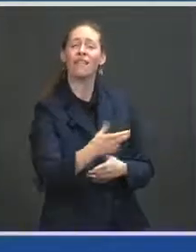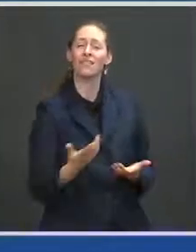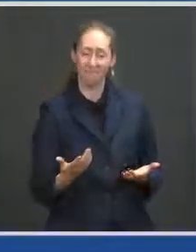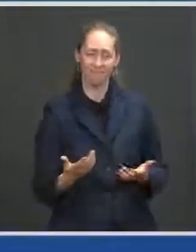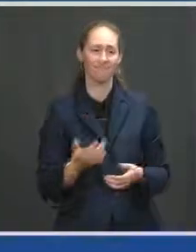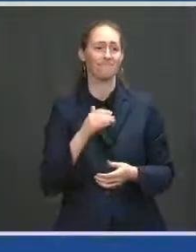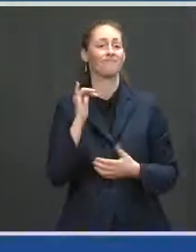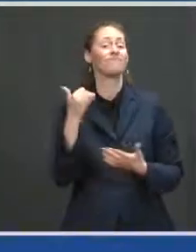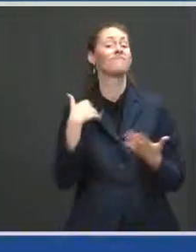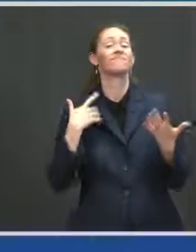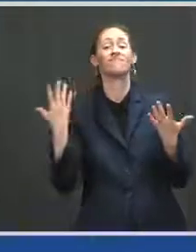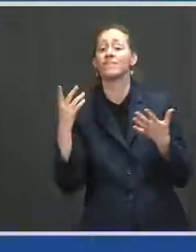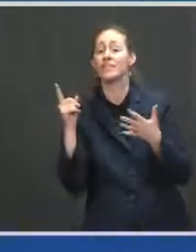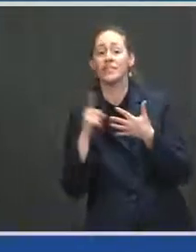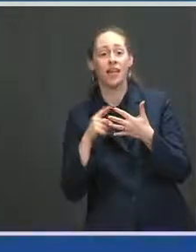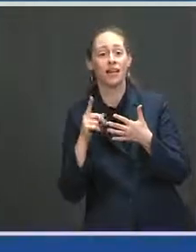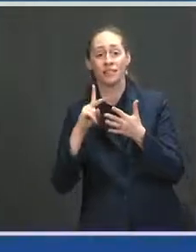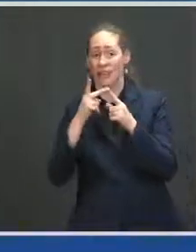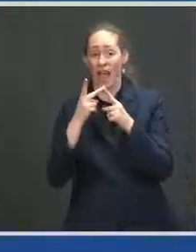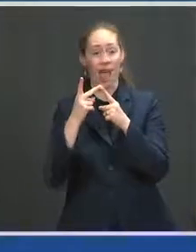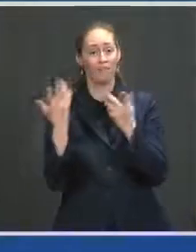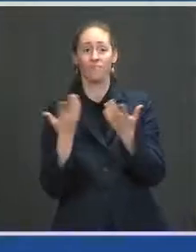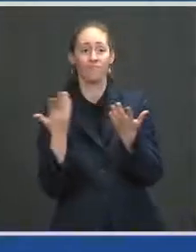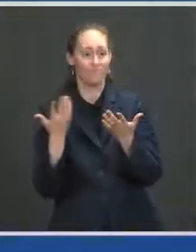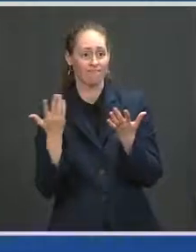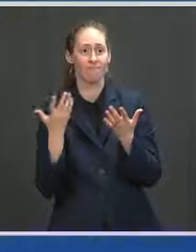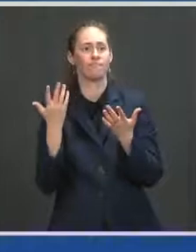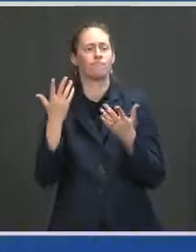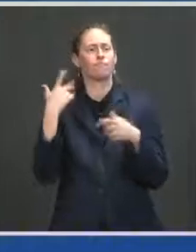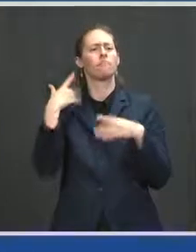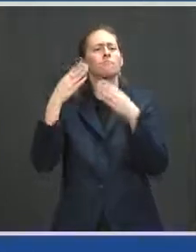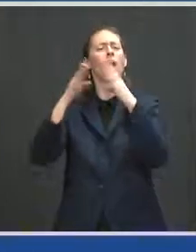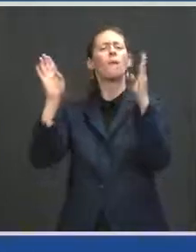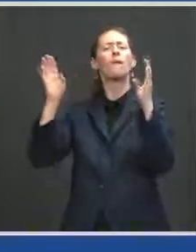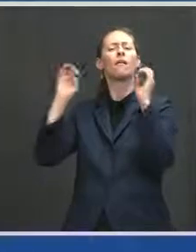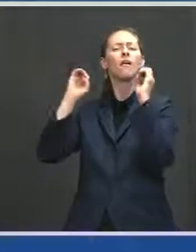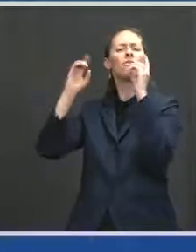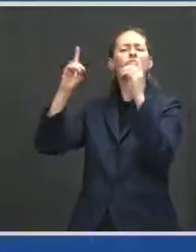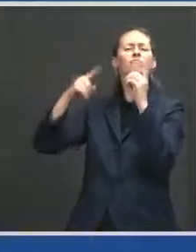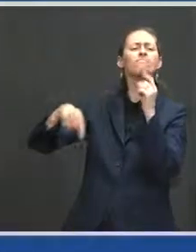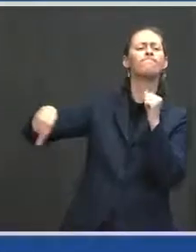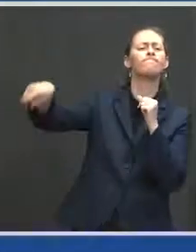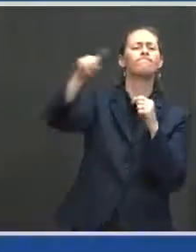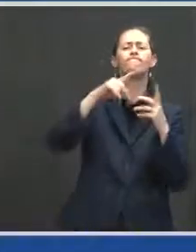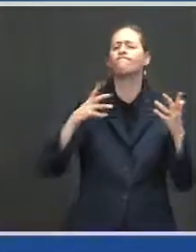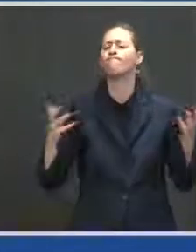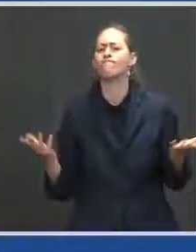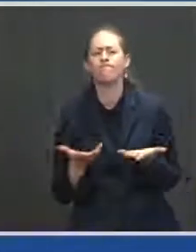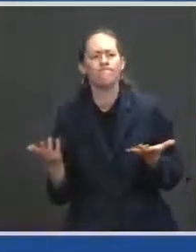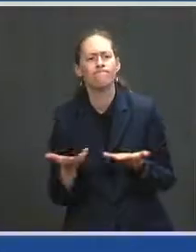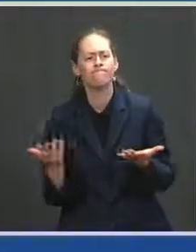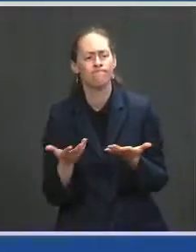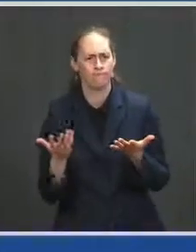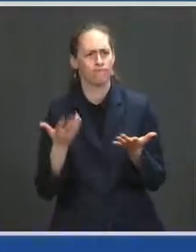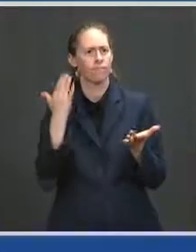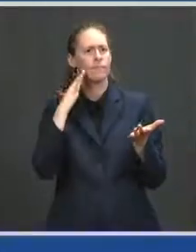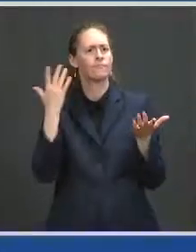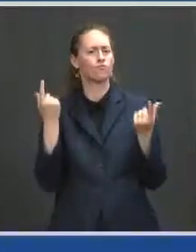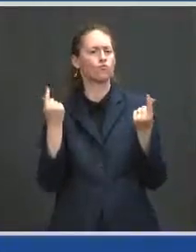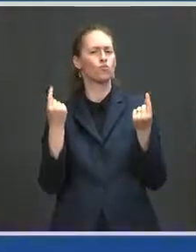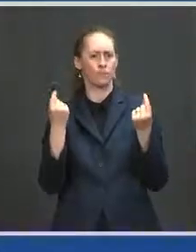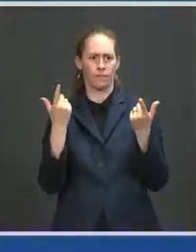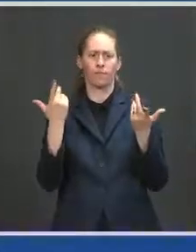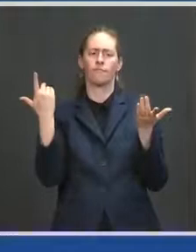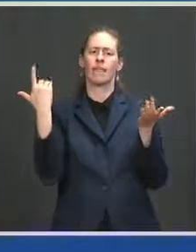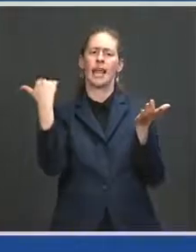reduce our outreach and public education efforts. We're going to relaunch them, in effect. We're going to launch a national